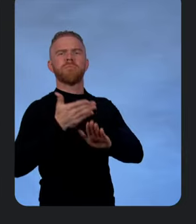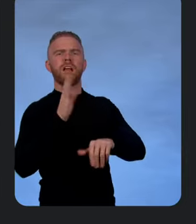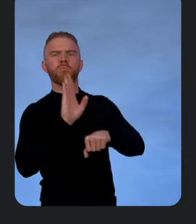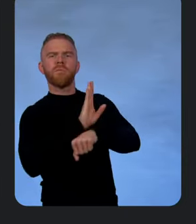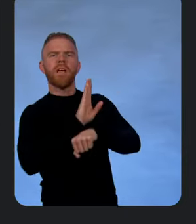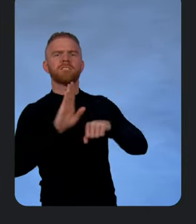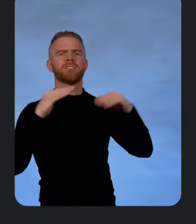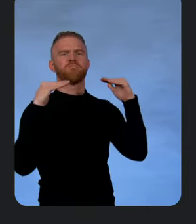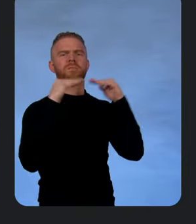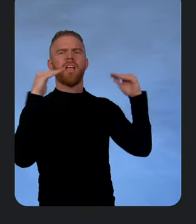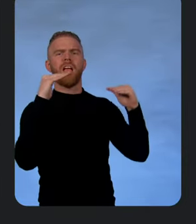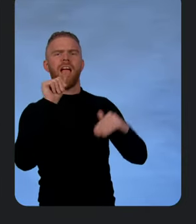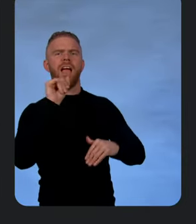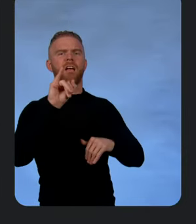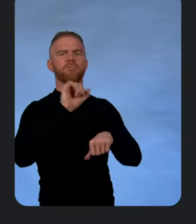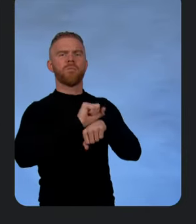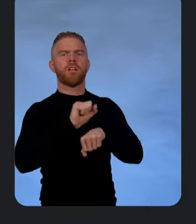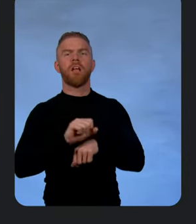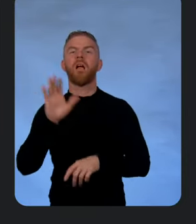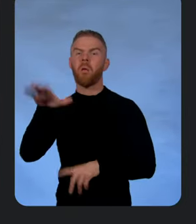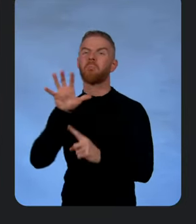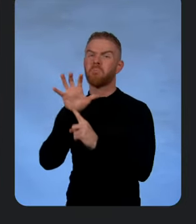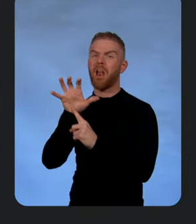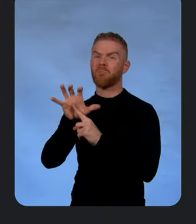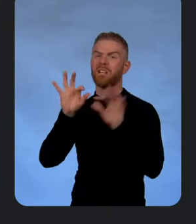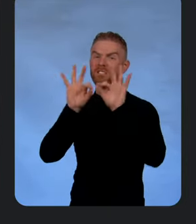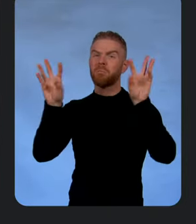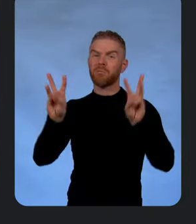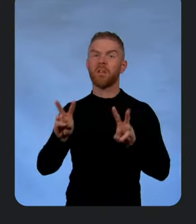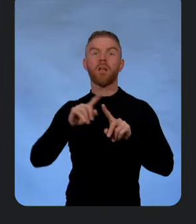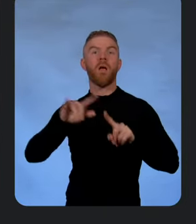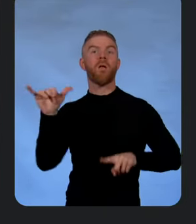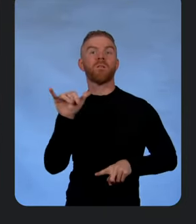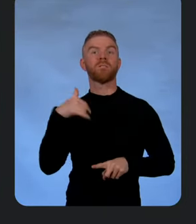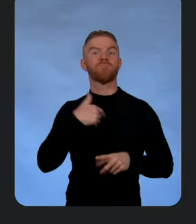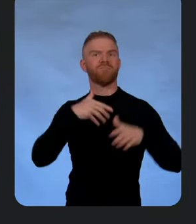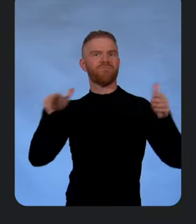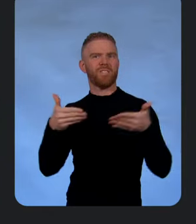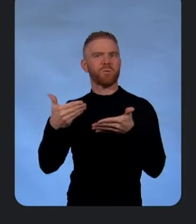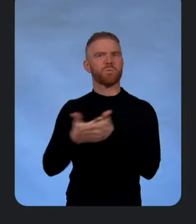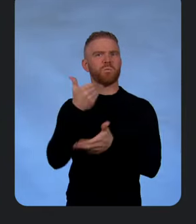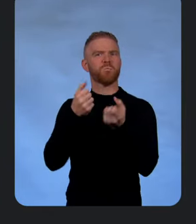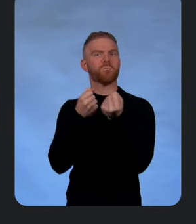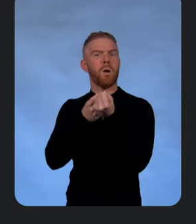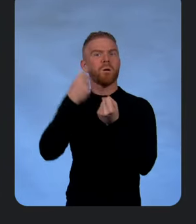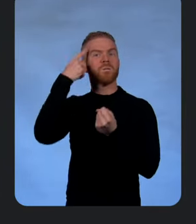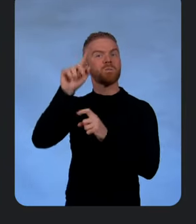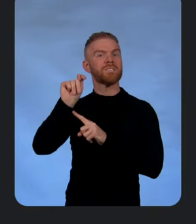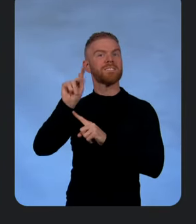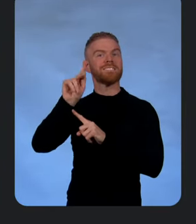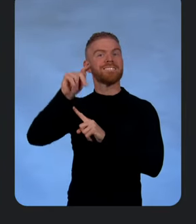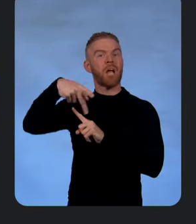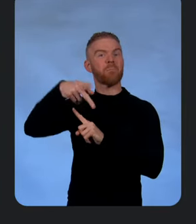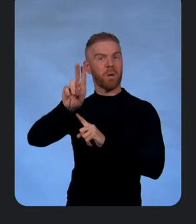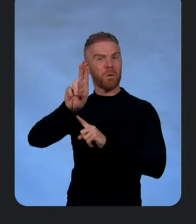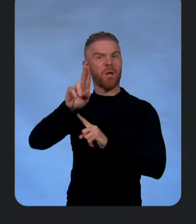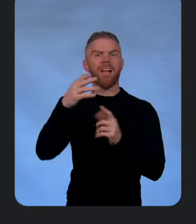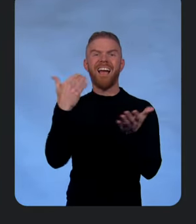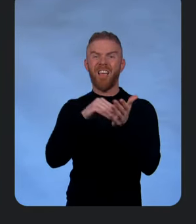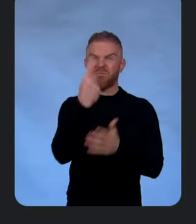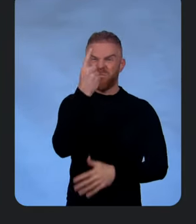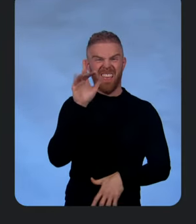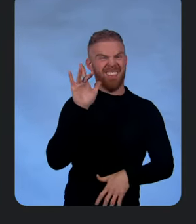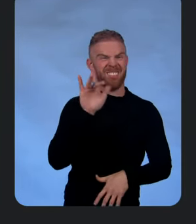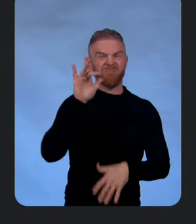support for popular framework, we've also introduced new support for TPUs, optimization for container startup time,